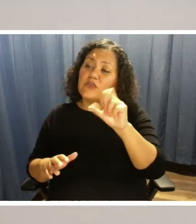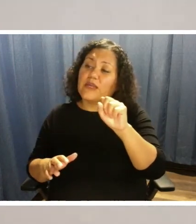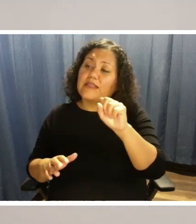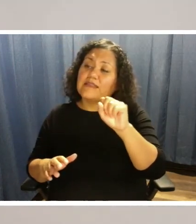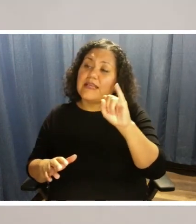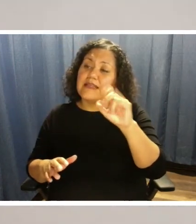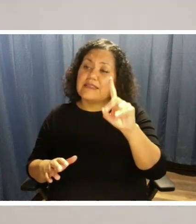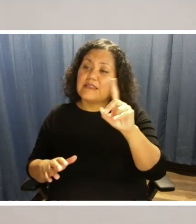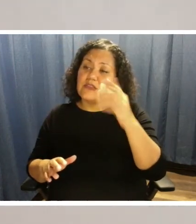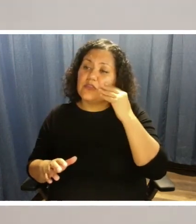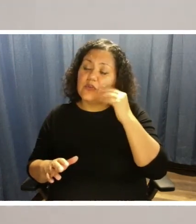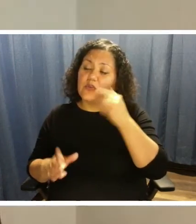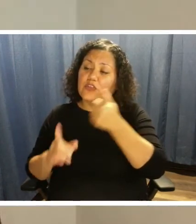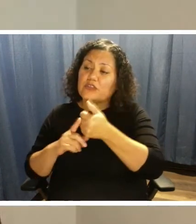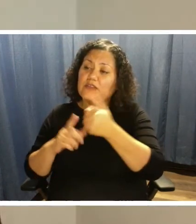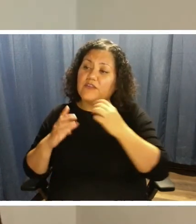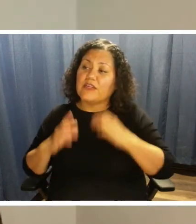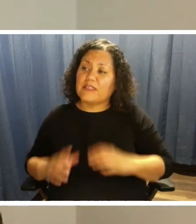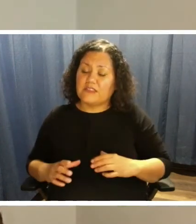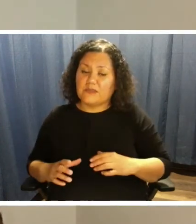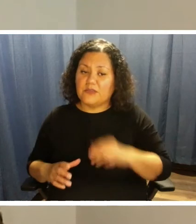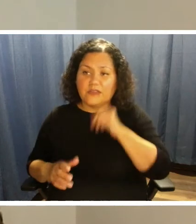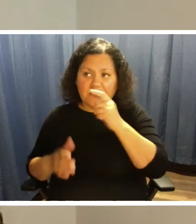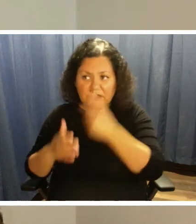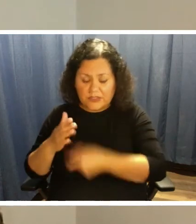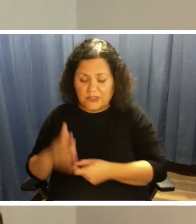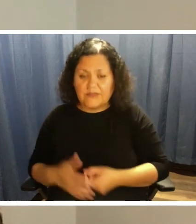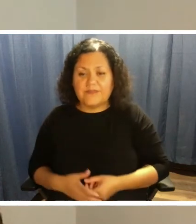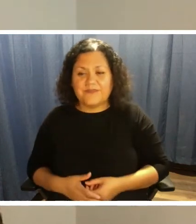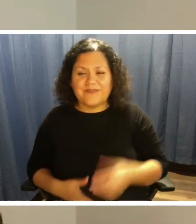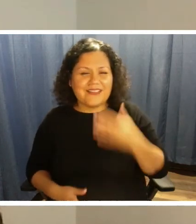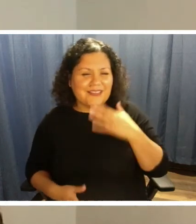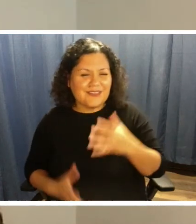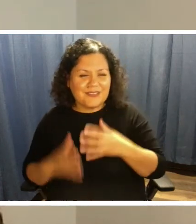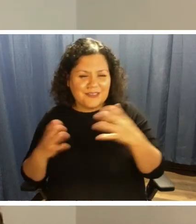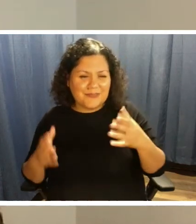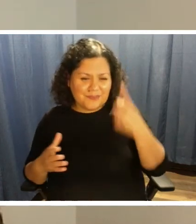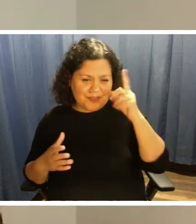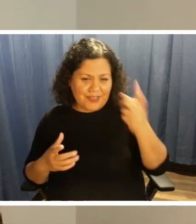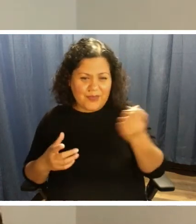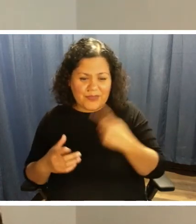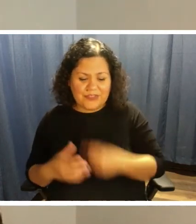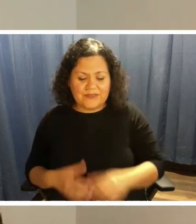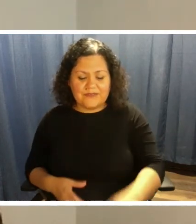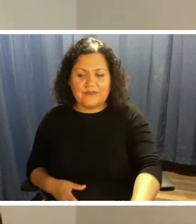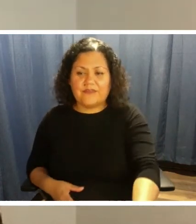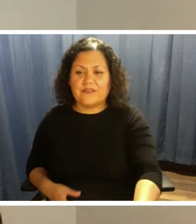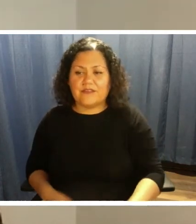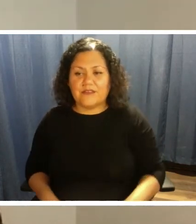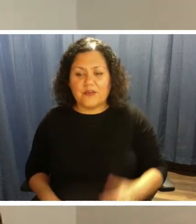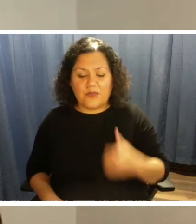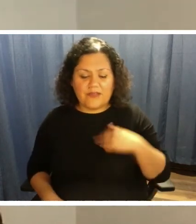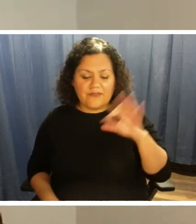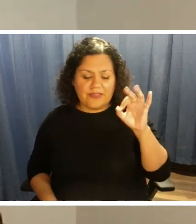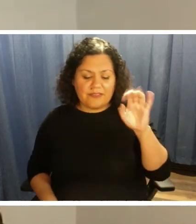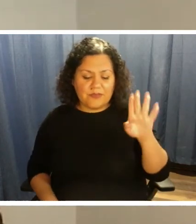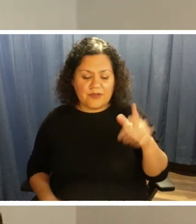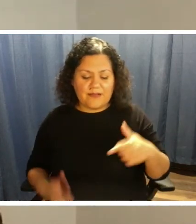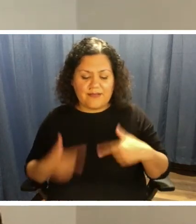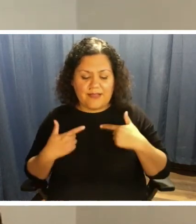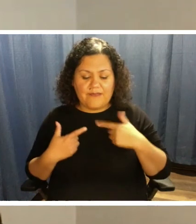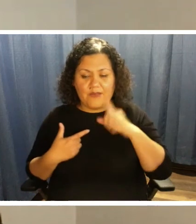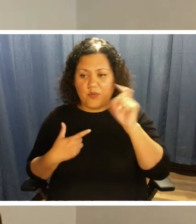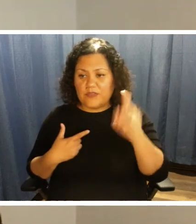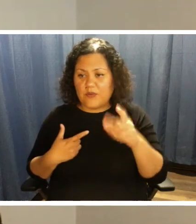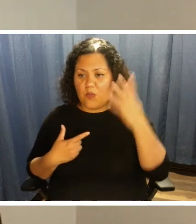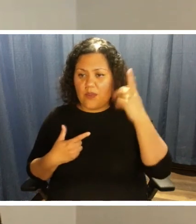customer. Yes. So thank you for that question and bringing that to our attention. We do have a Facebook Live question. Why